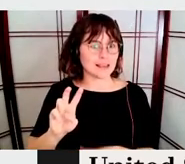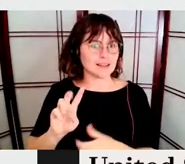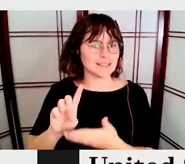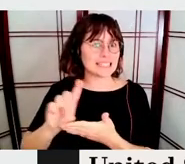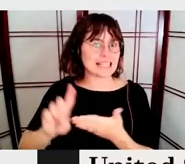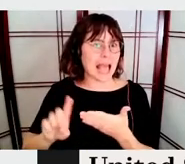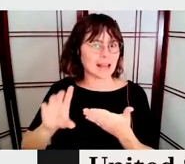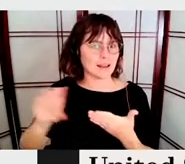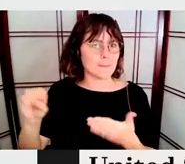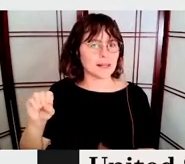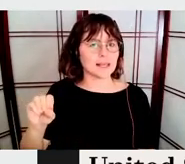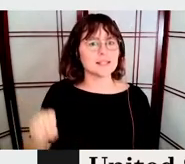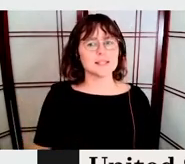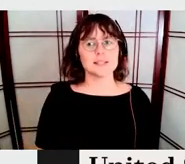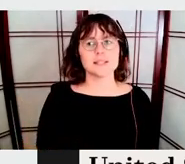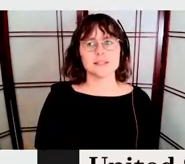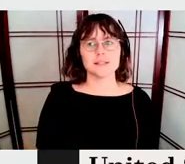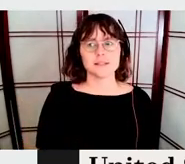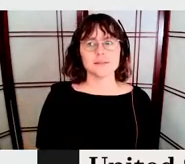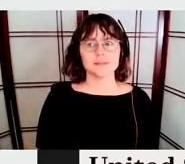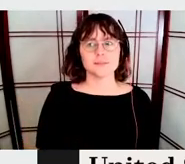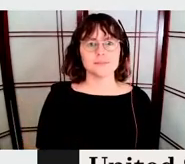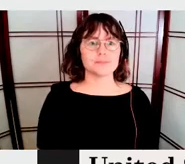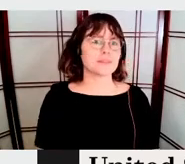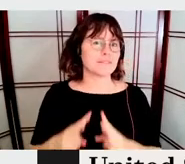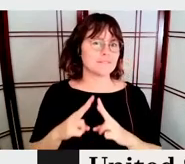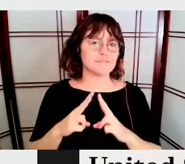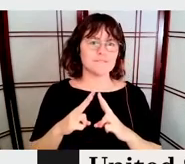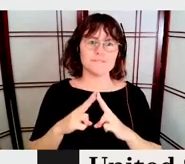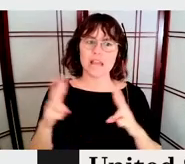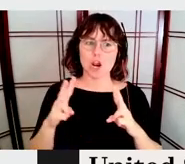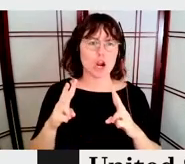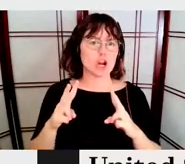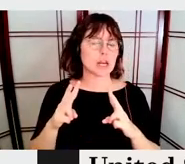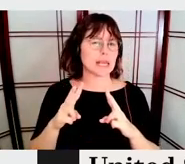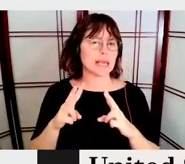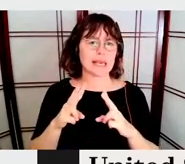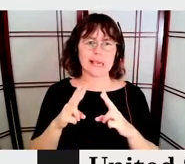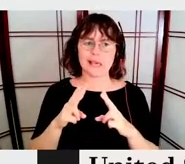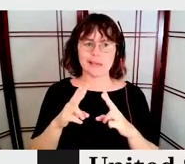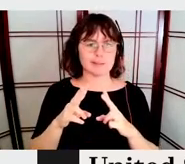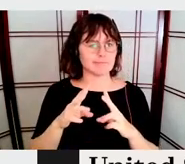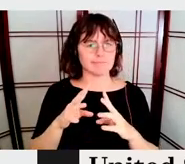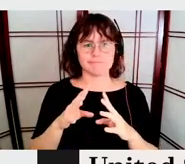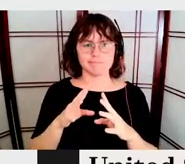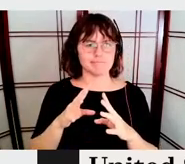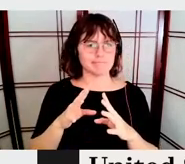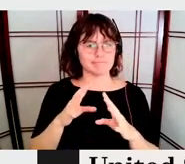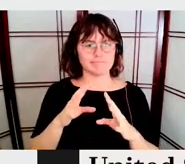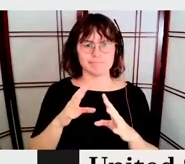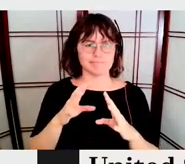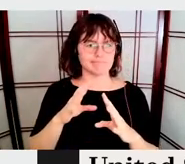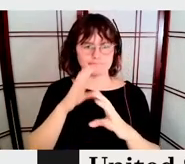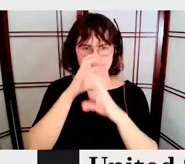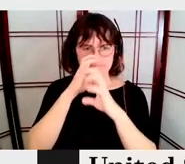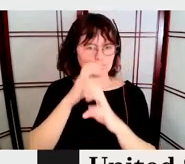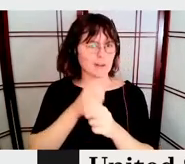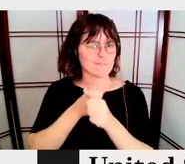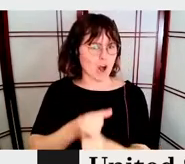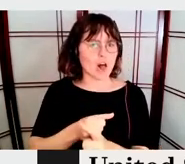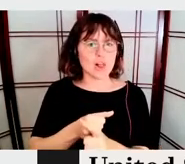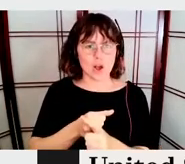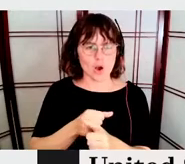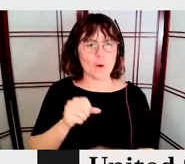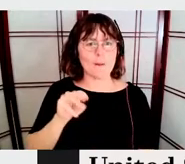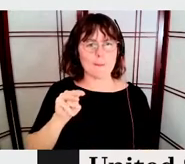very Swiss, um, way approach of, of designing. Even the, the, the, the plus is, is, is, in red that